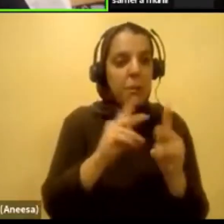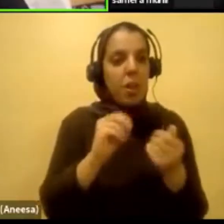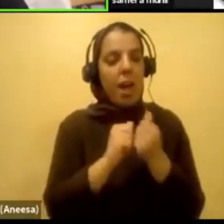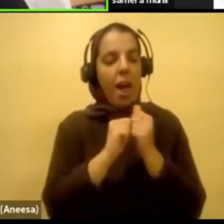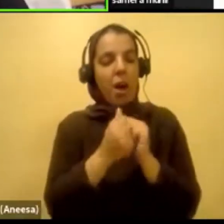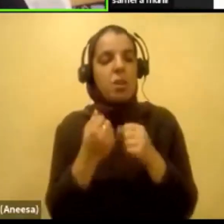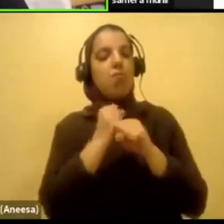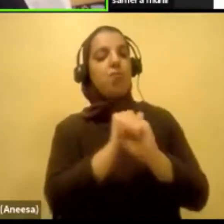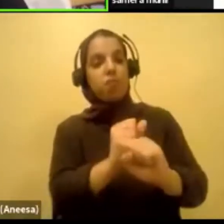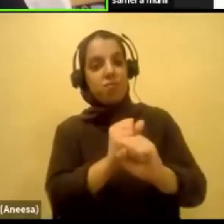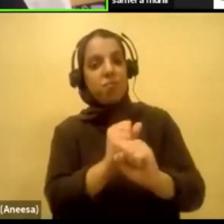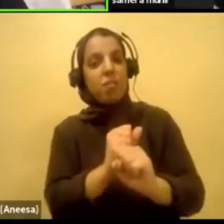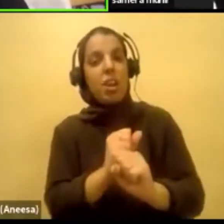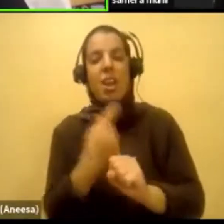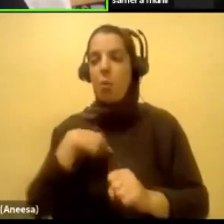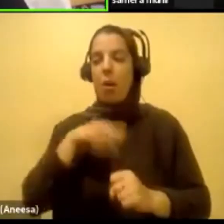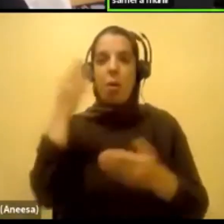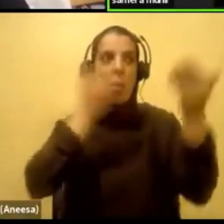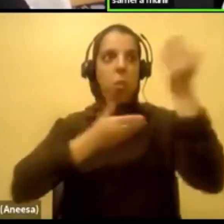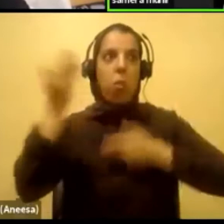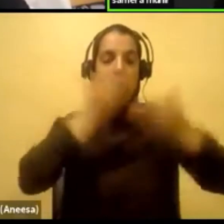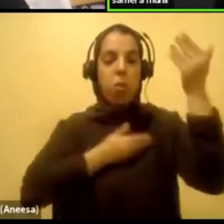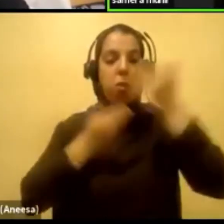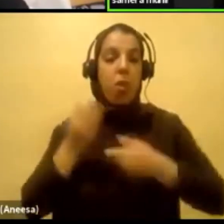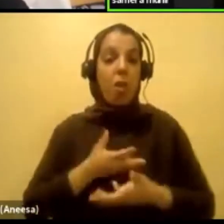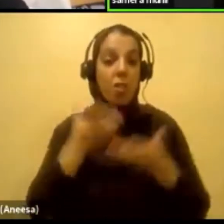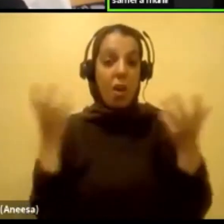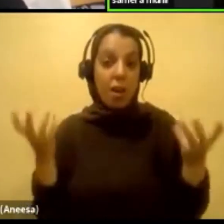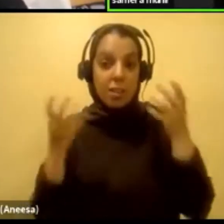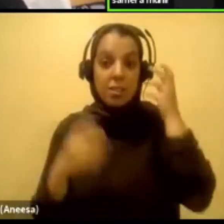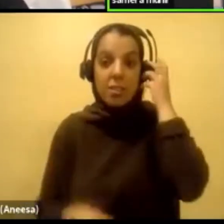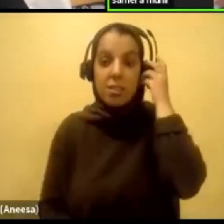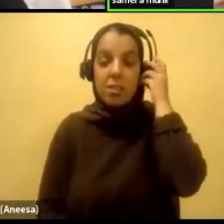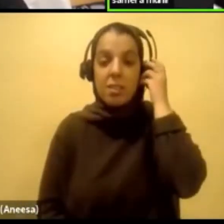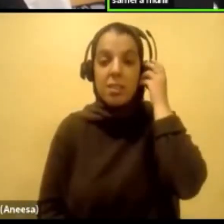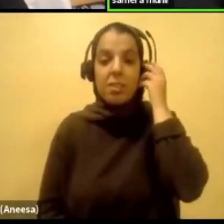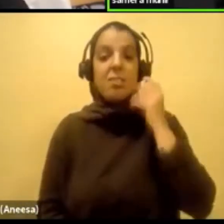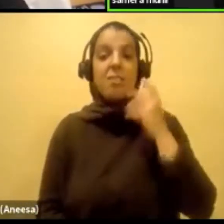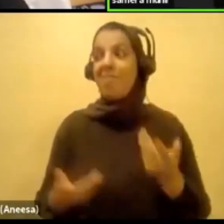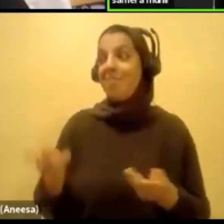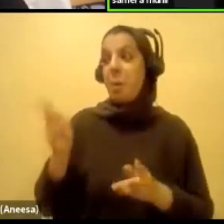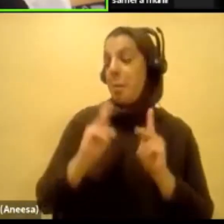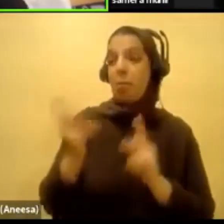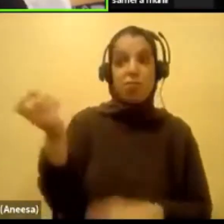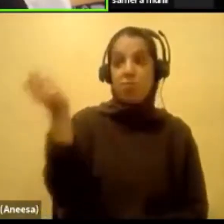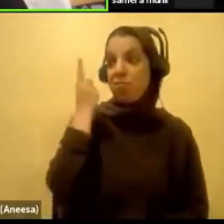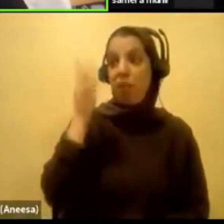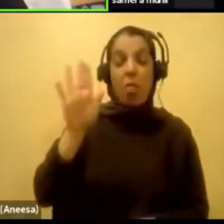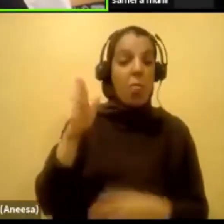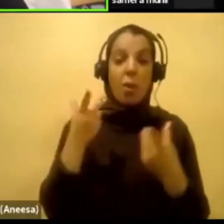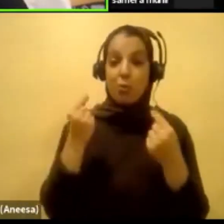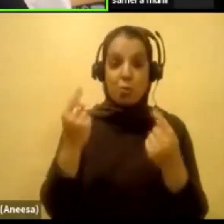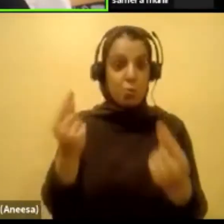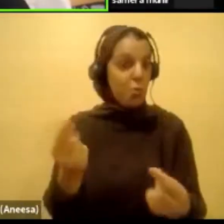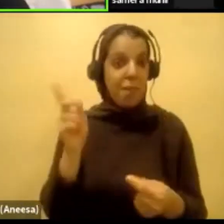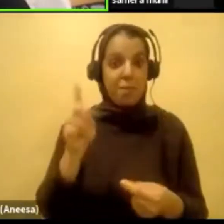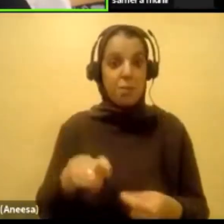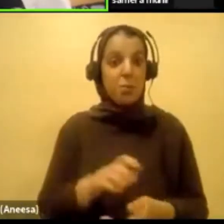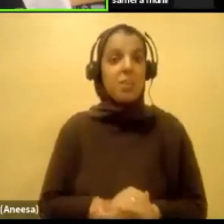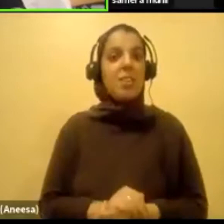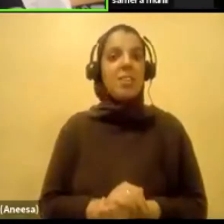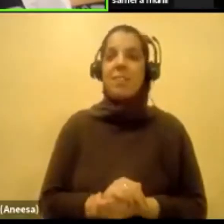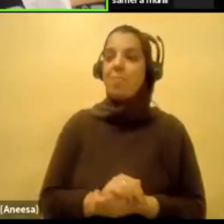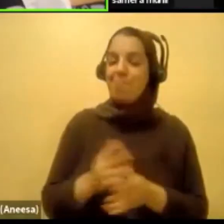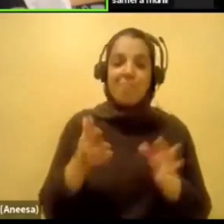overlook that so much, you know. Yeah, people don't even understand what they're supposed to do. It's so important, right? Like, we need to